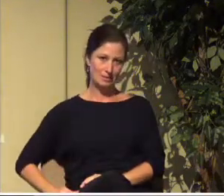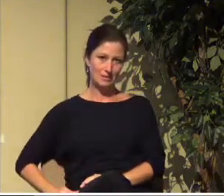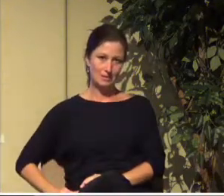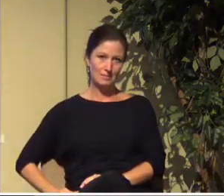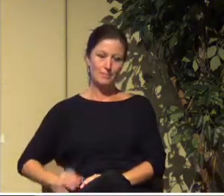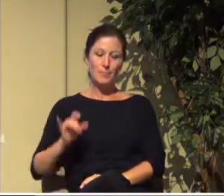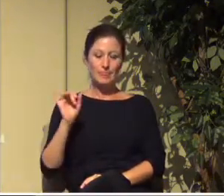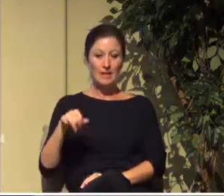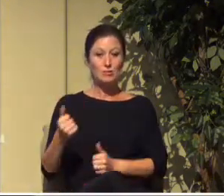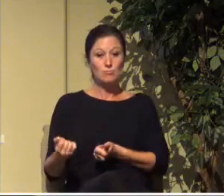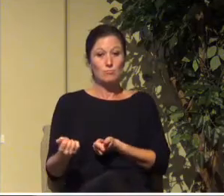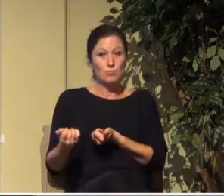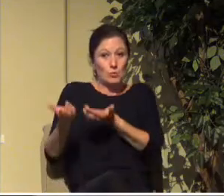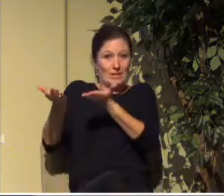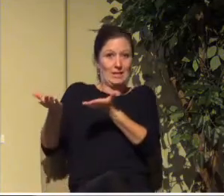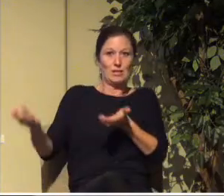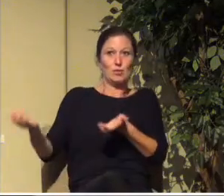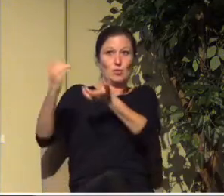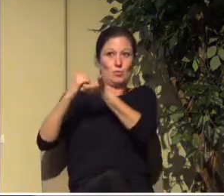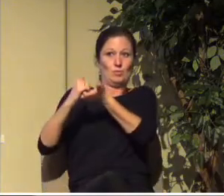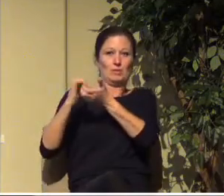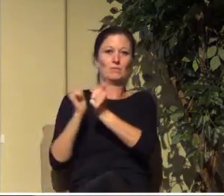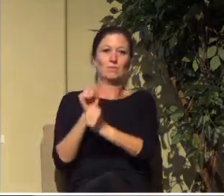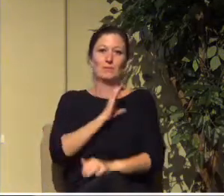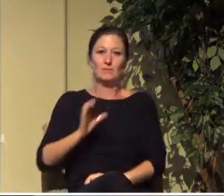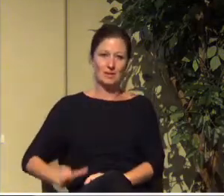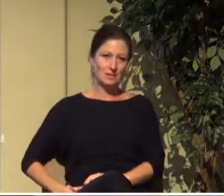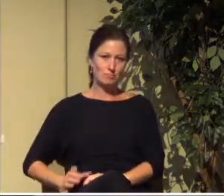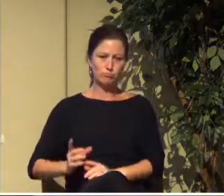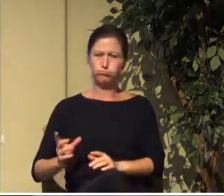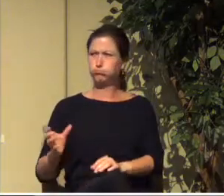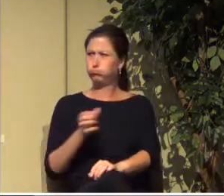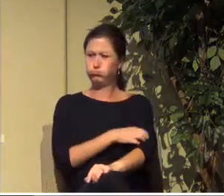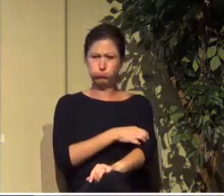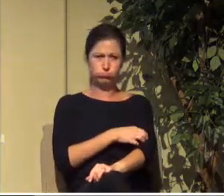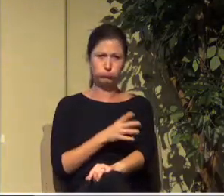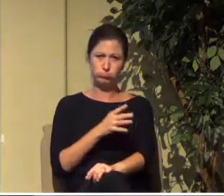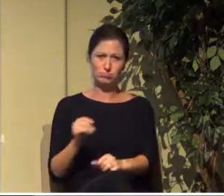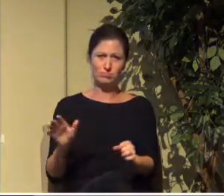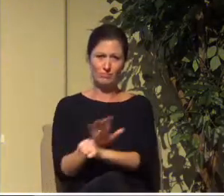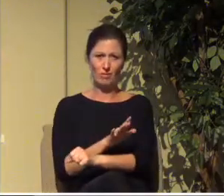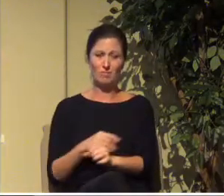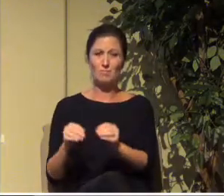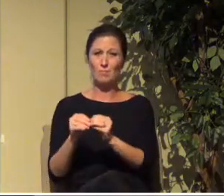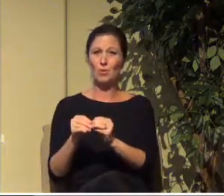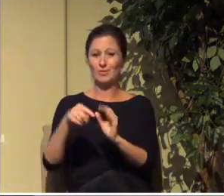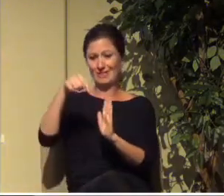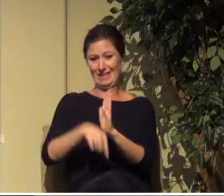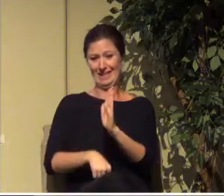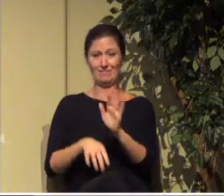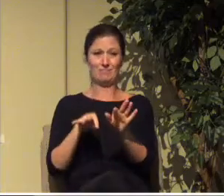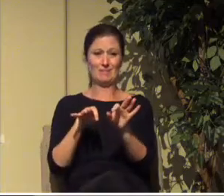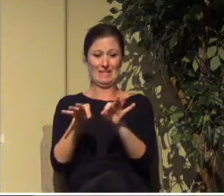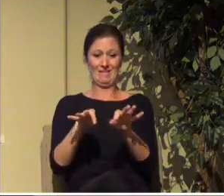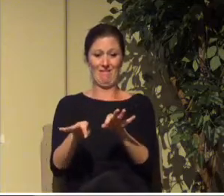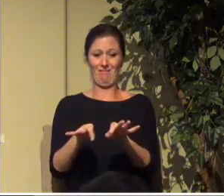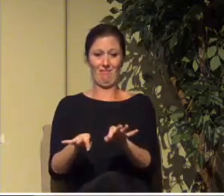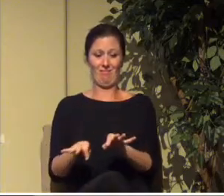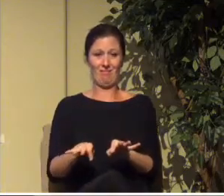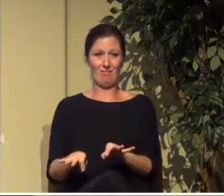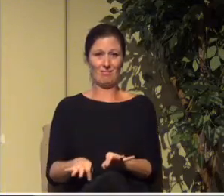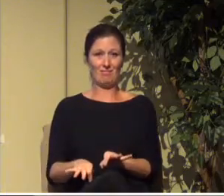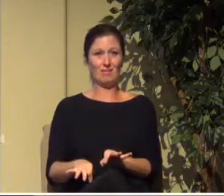presents union with Christ more powerfully and more fully with more detail than any other New Testament letter. Even Romans.